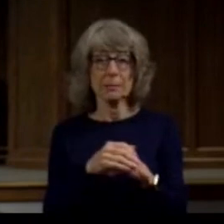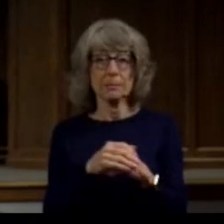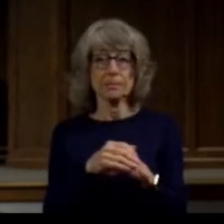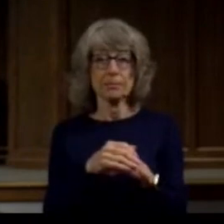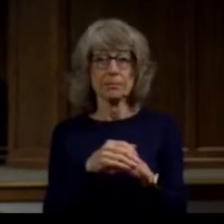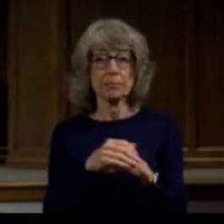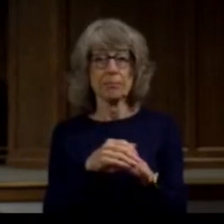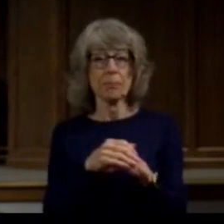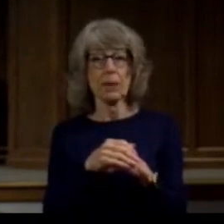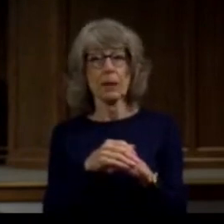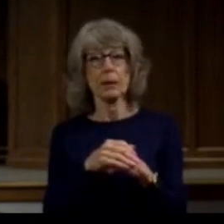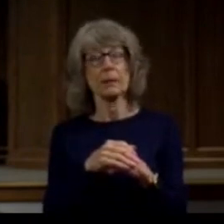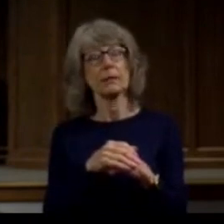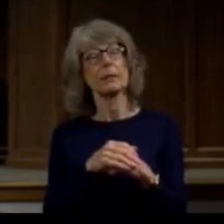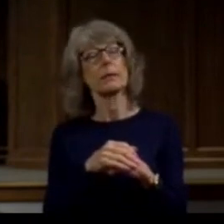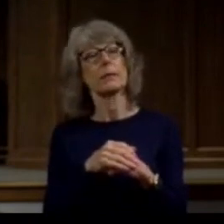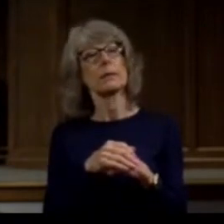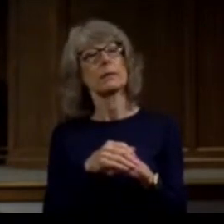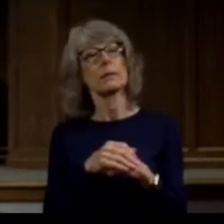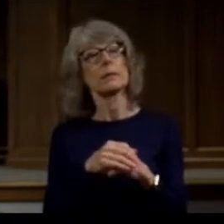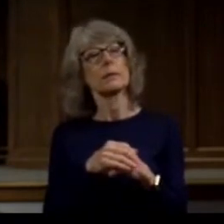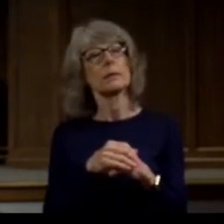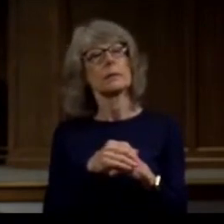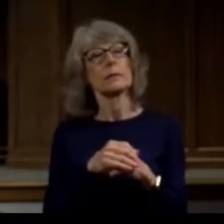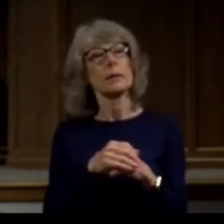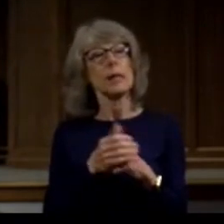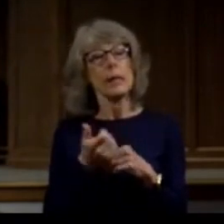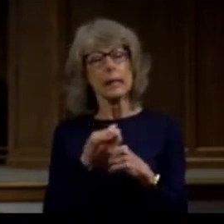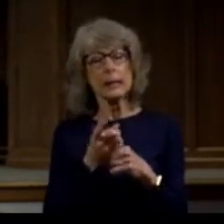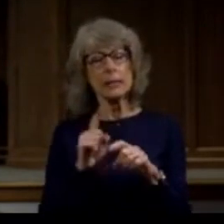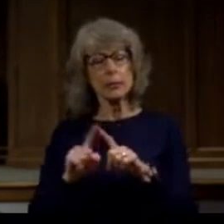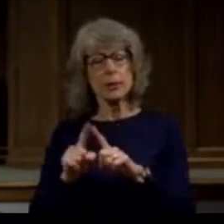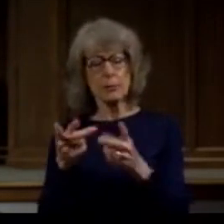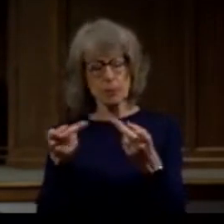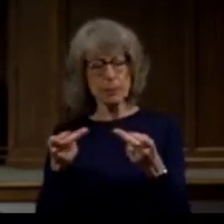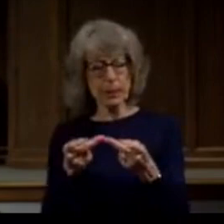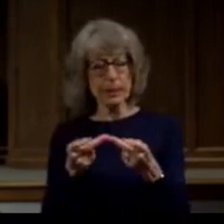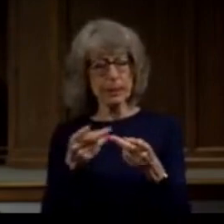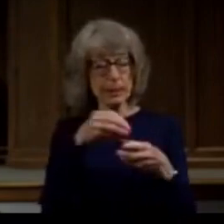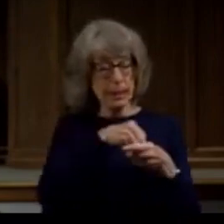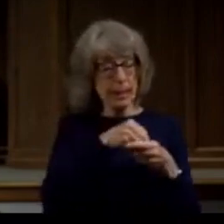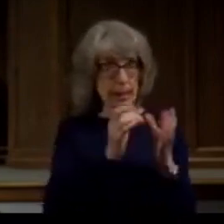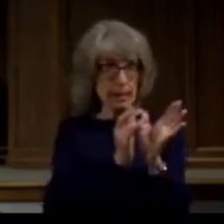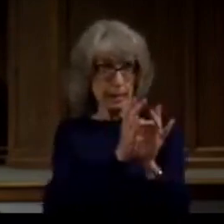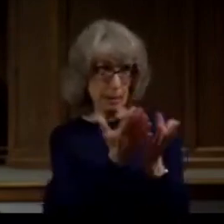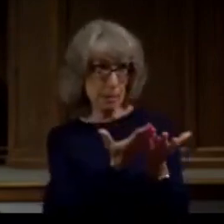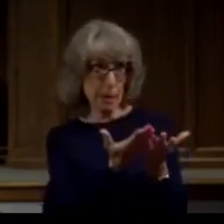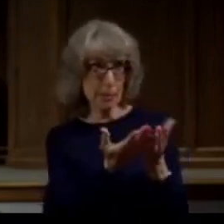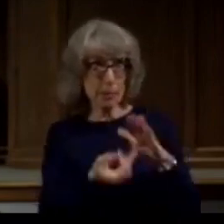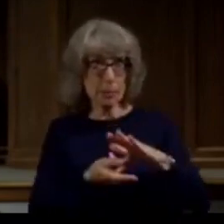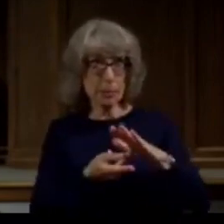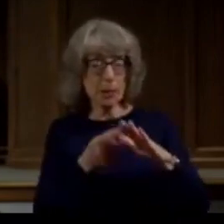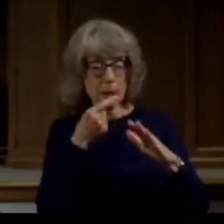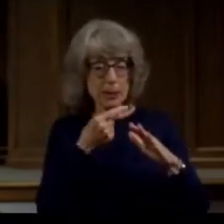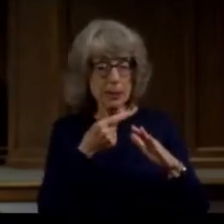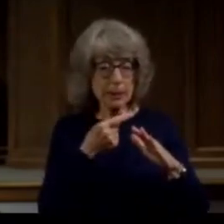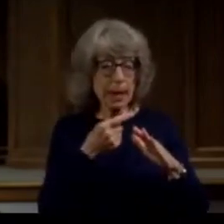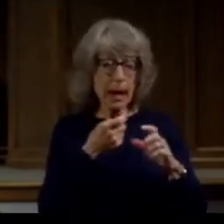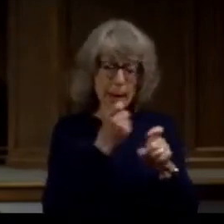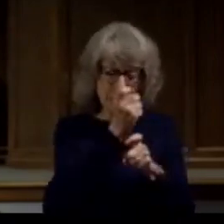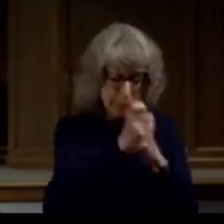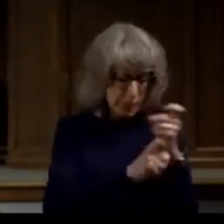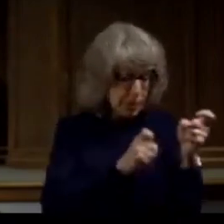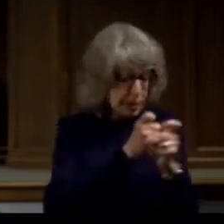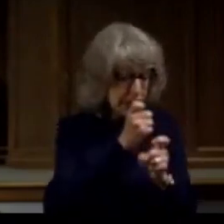Now what's interesting is that in several different places throughout the Bible, Paul is going to say this, I persecuted the way, I